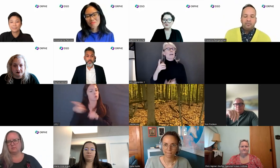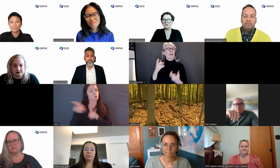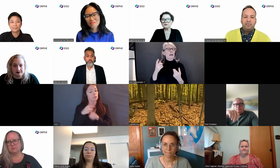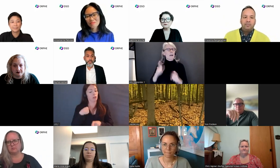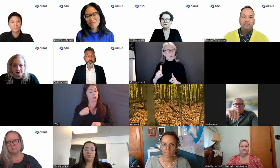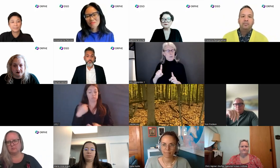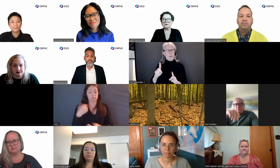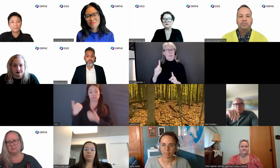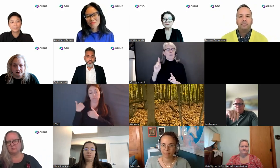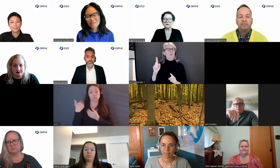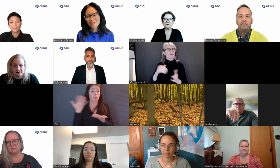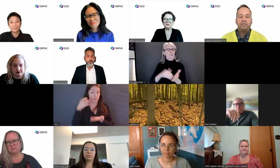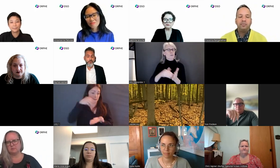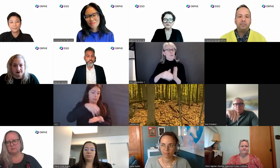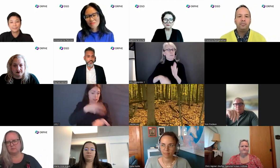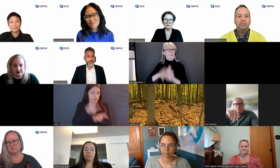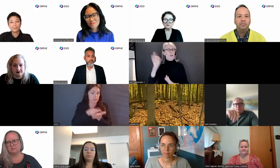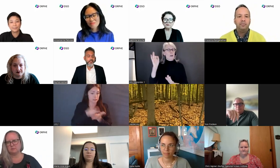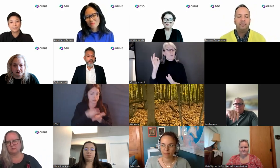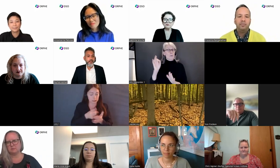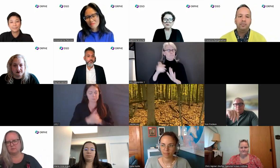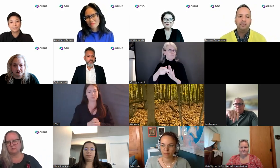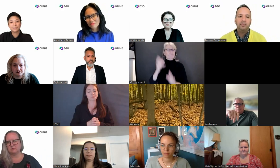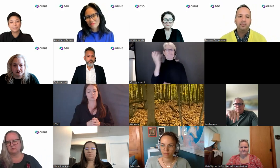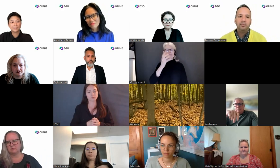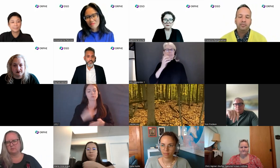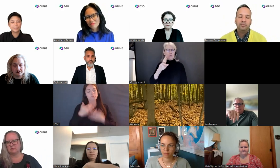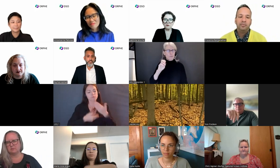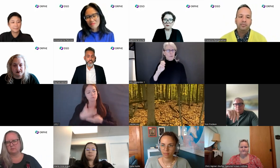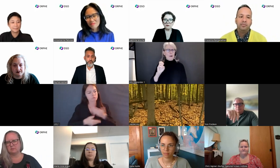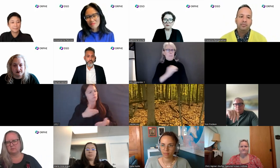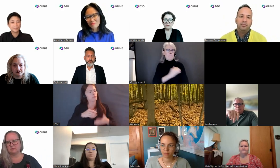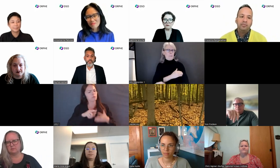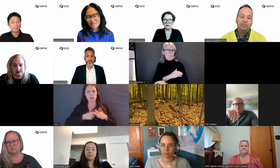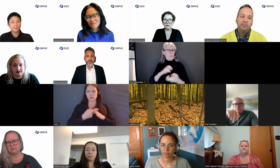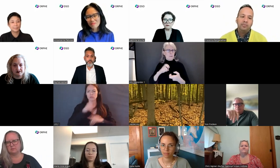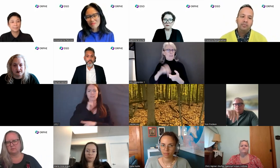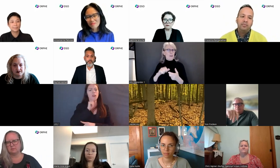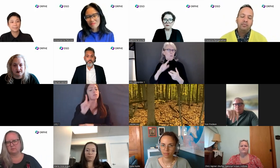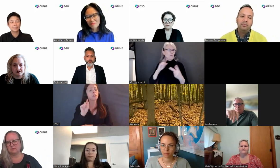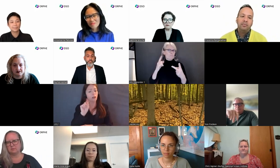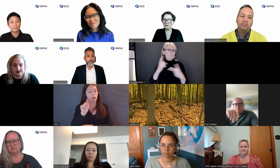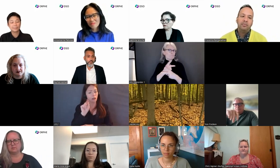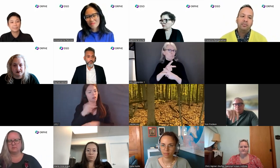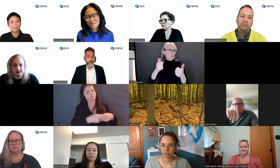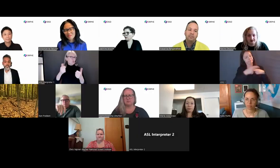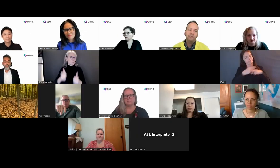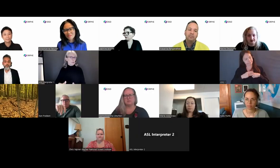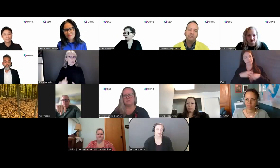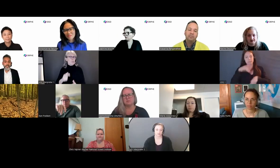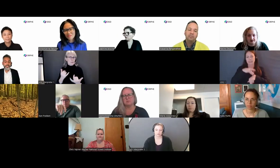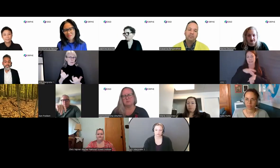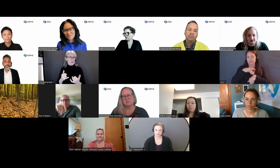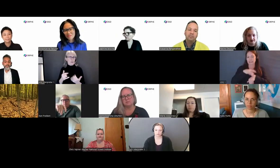extraordinarily rare muscle condition in my early 20s. It's progressive and degenerative and I've been fully confined to a